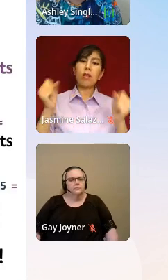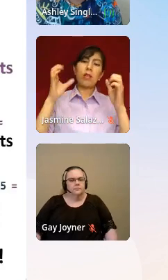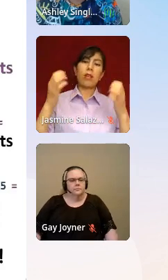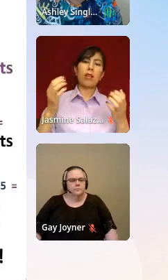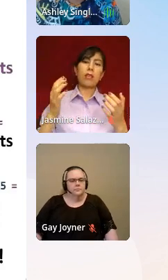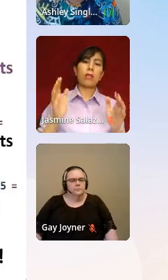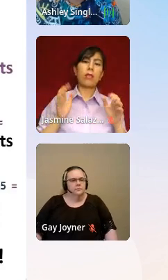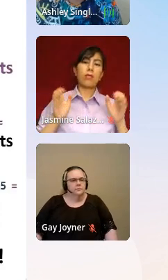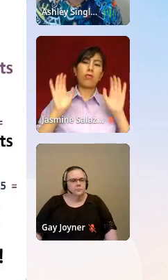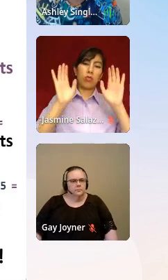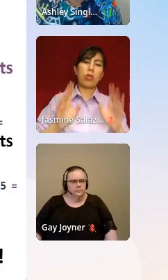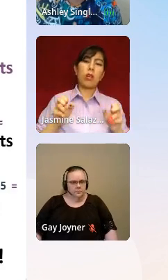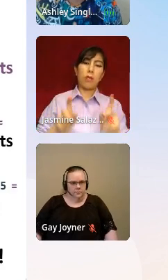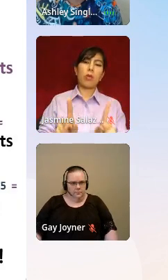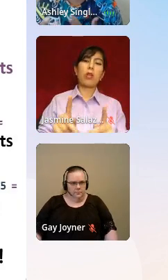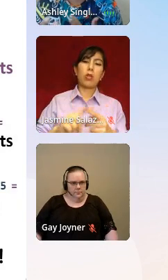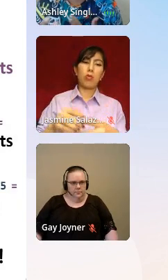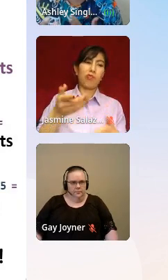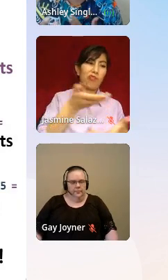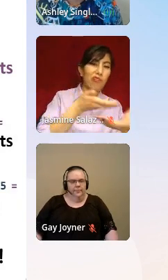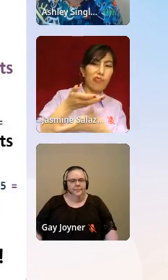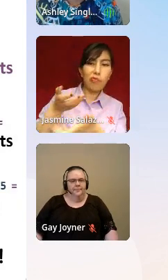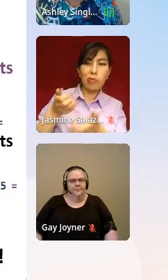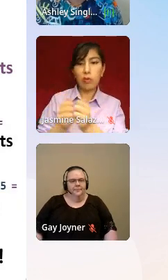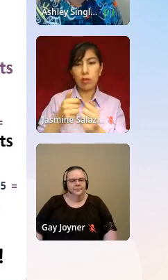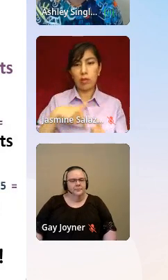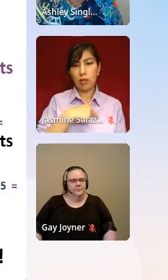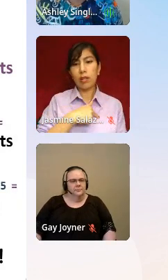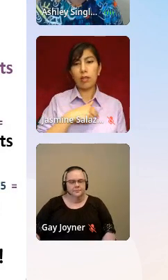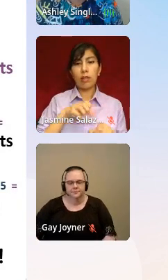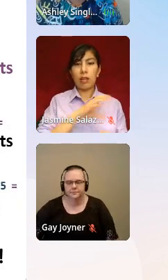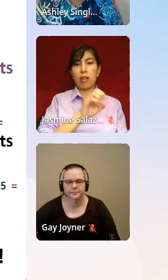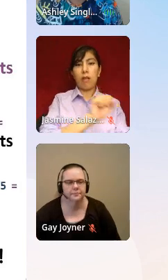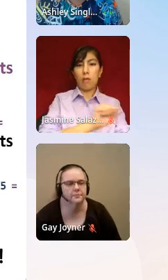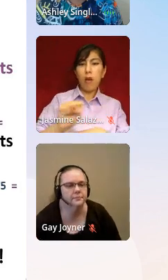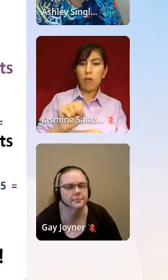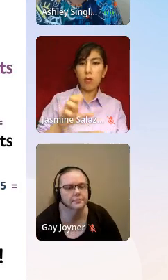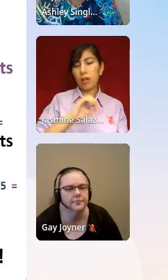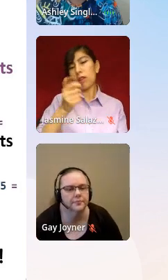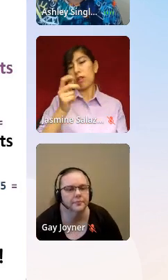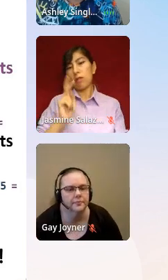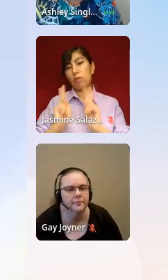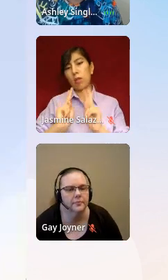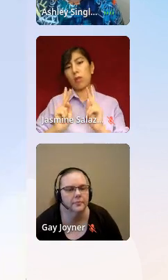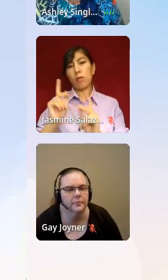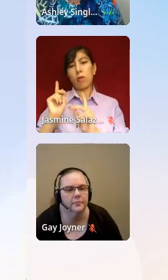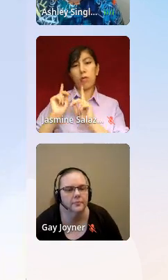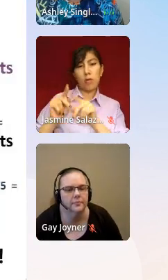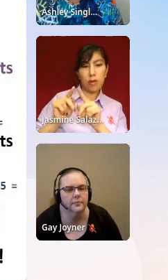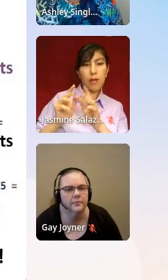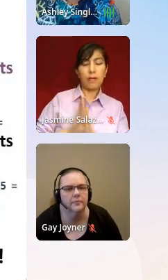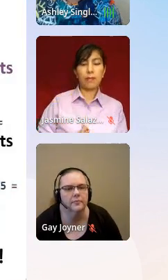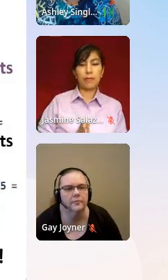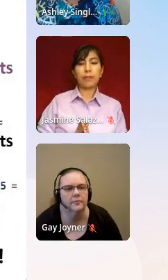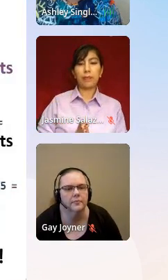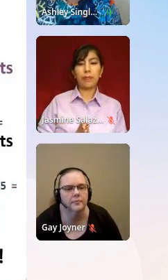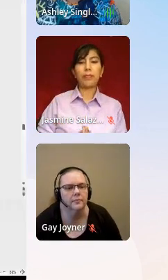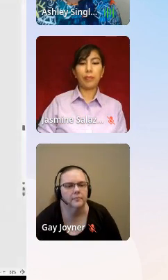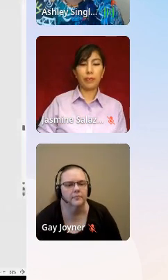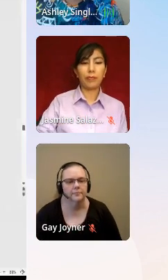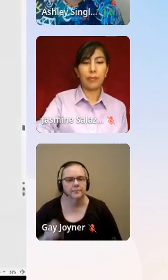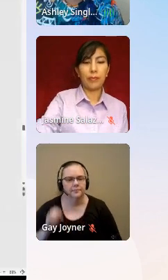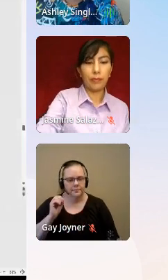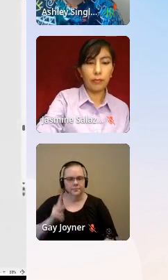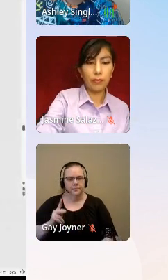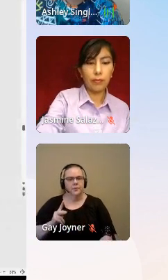opportunities to engage with the platform and with other attendees. Alrighty. So I